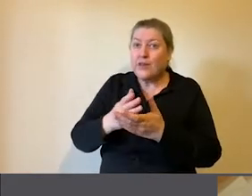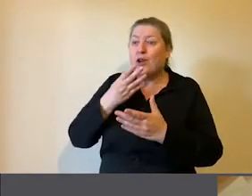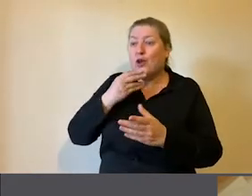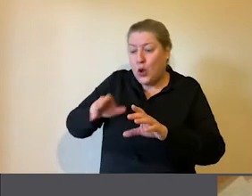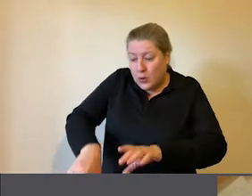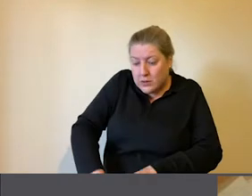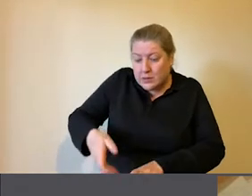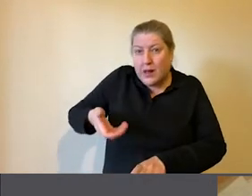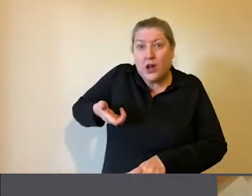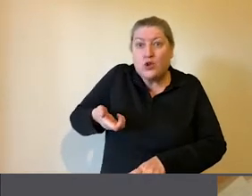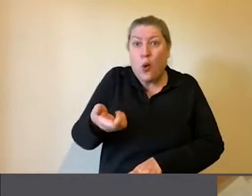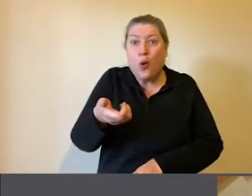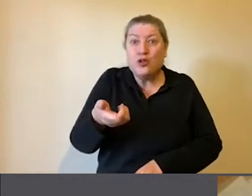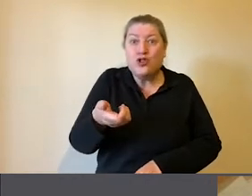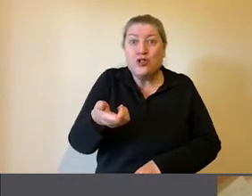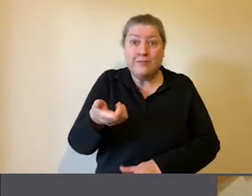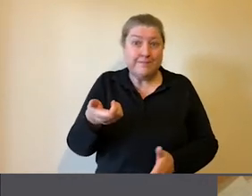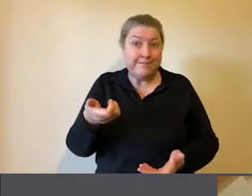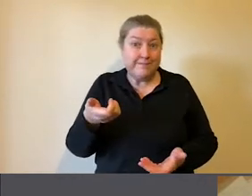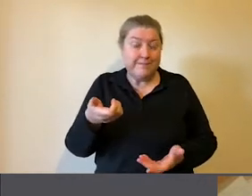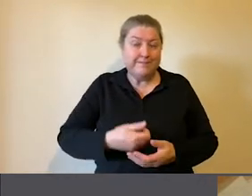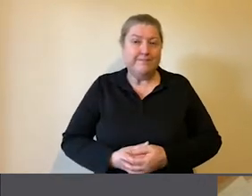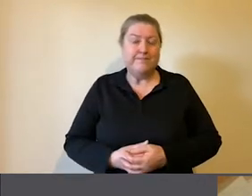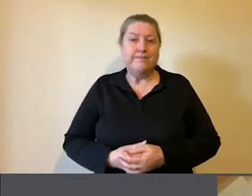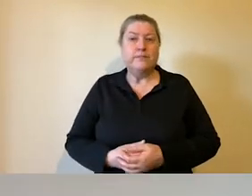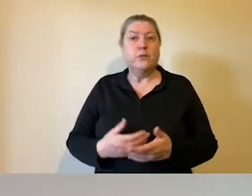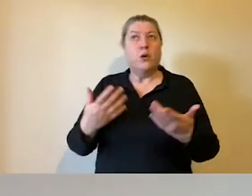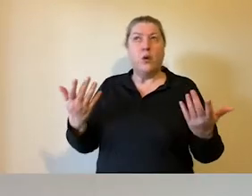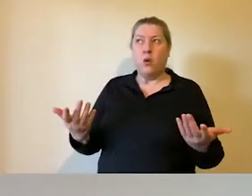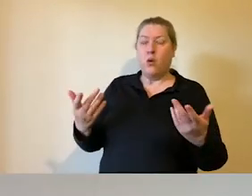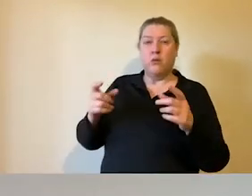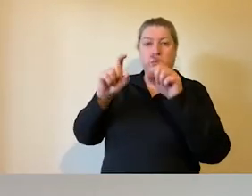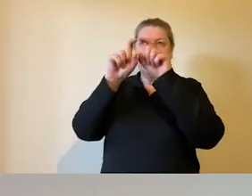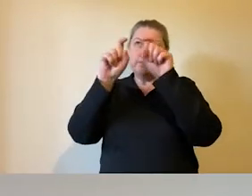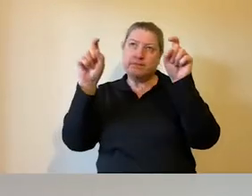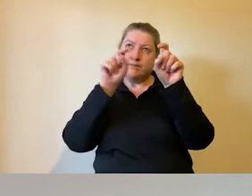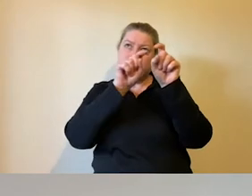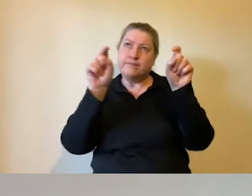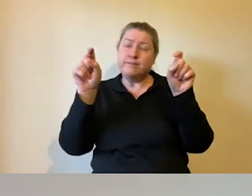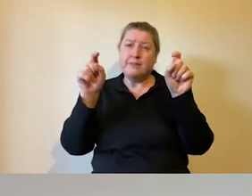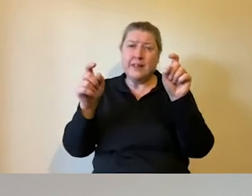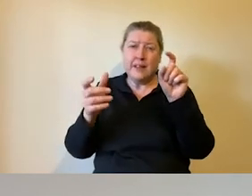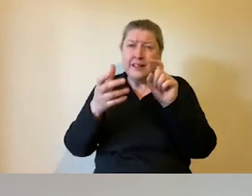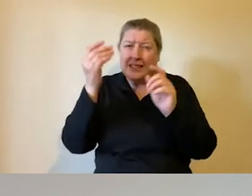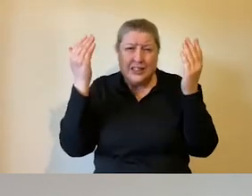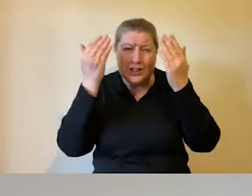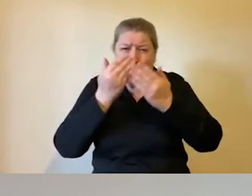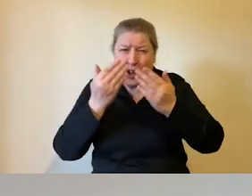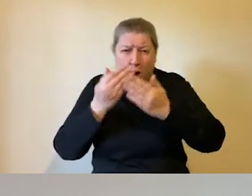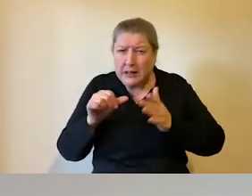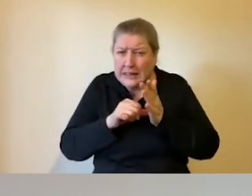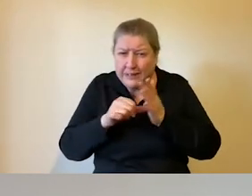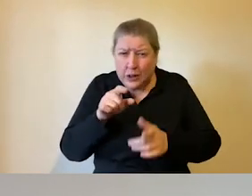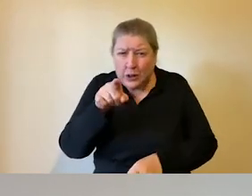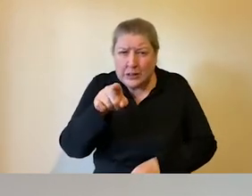out of the sensory support backpack. Or we suggested that if they were finding the dark quite difficult,